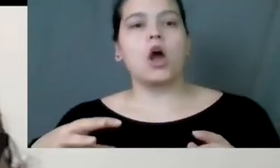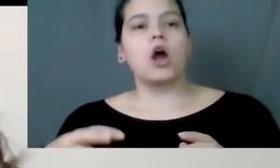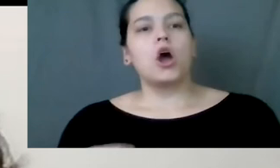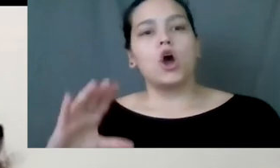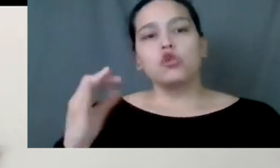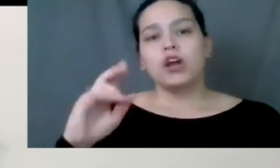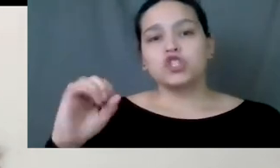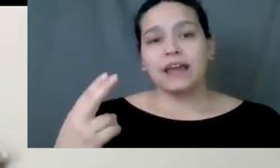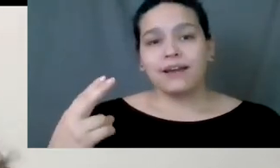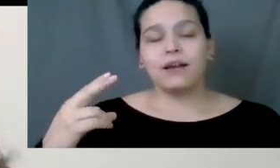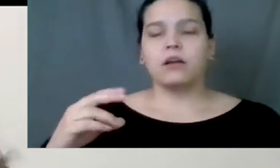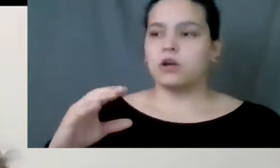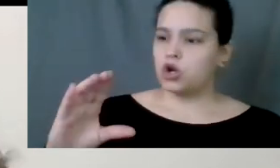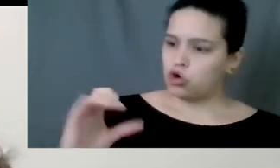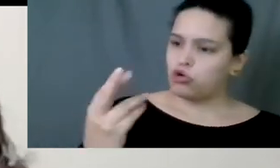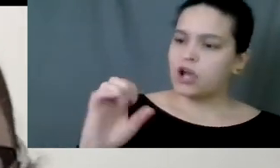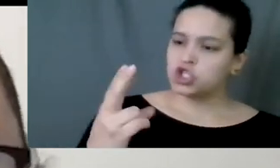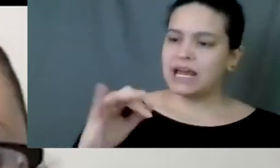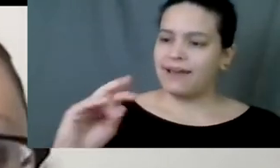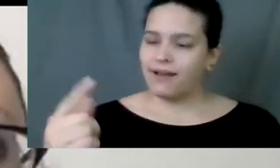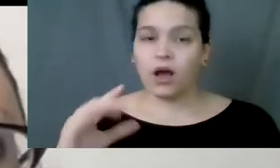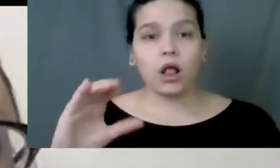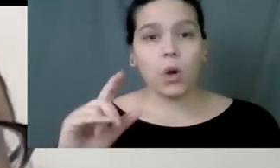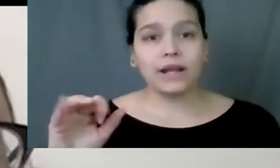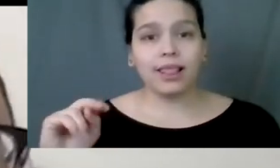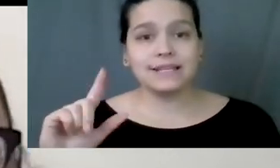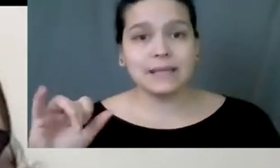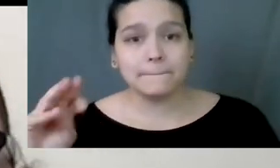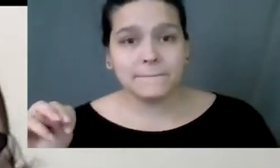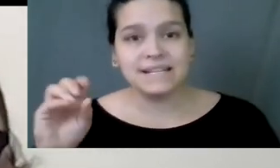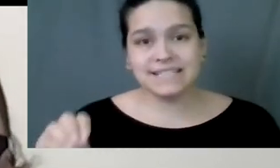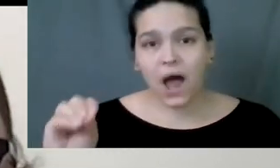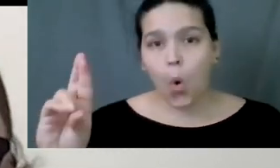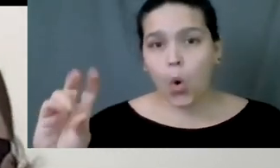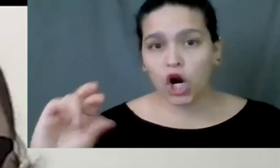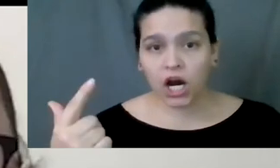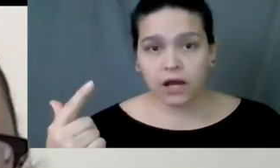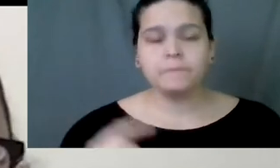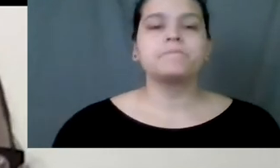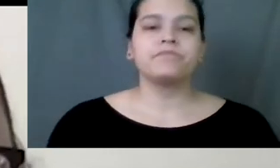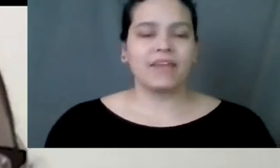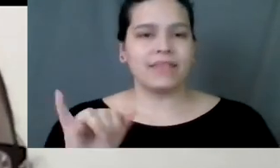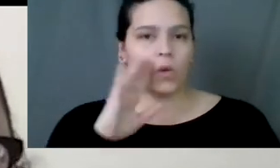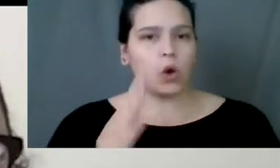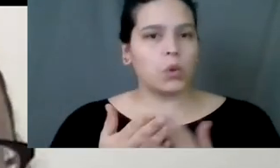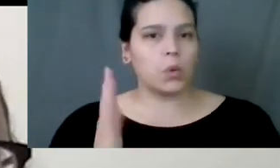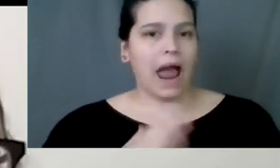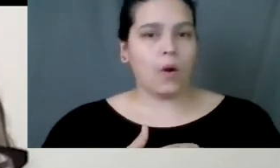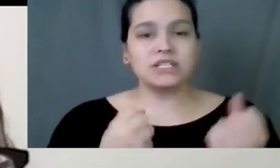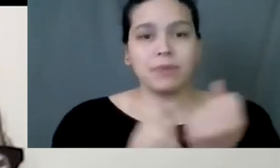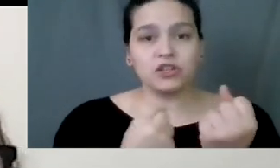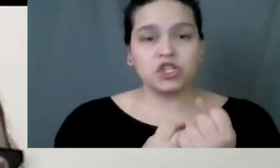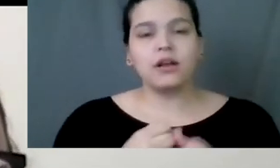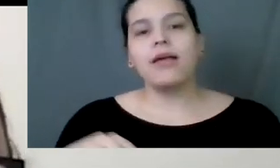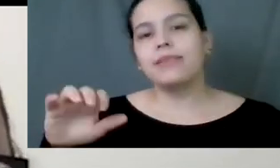.org forward slash donate. And that will go through our fiscal sponsor, which is the Autistic